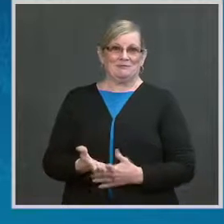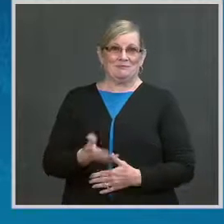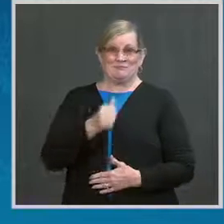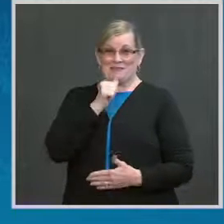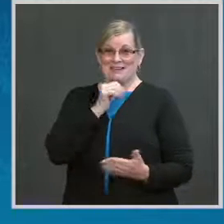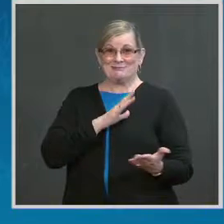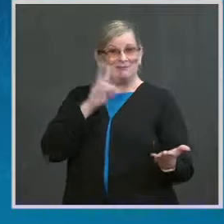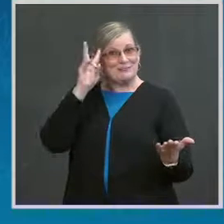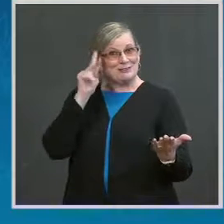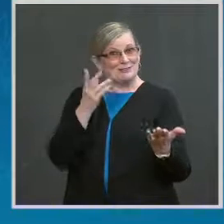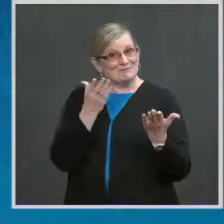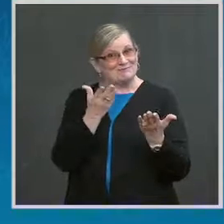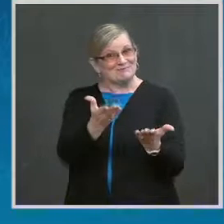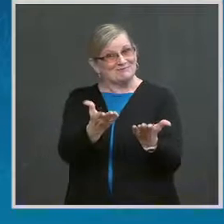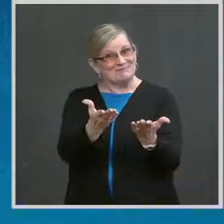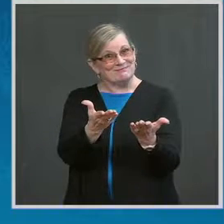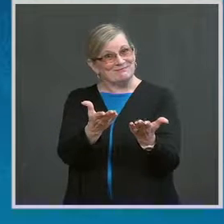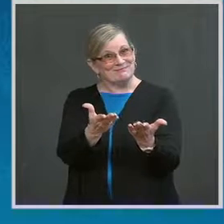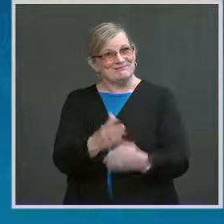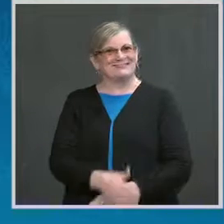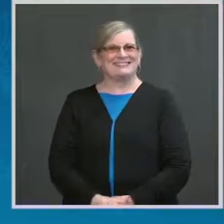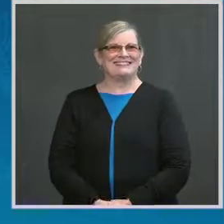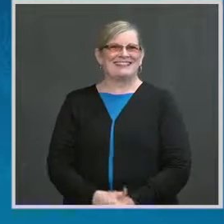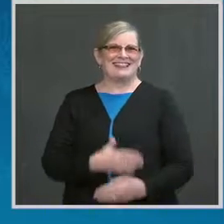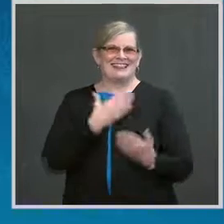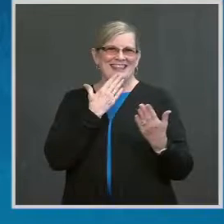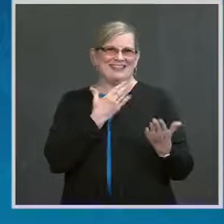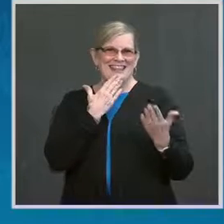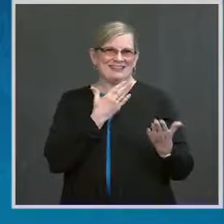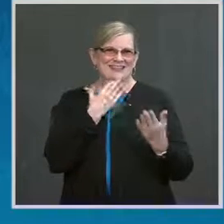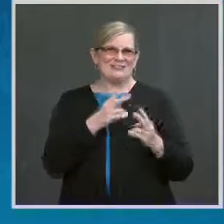Thank you, Sheikhar. Thank you. Thank you for everything you do. Sheikhar. çap. I